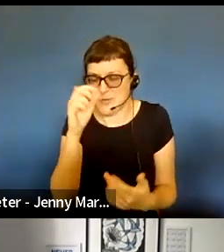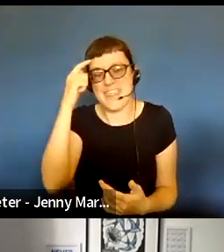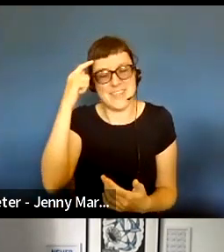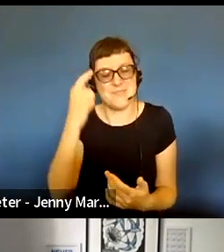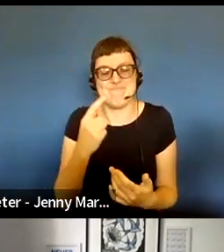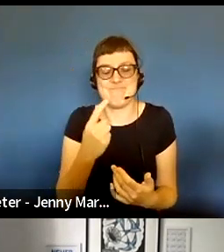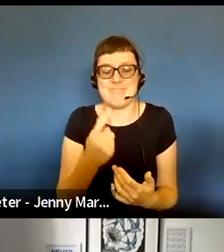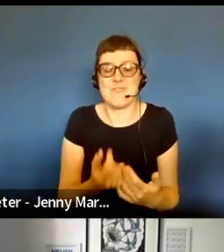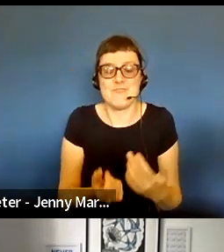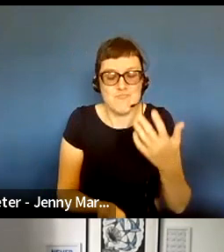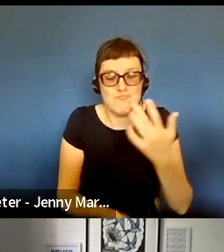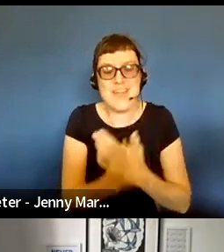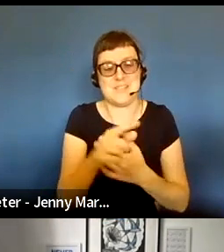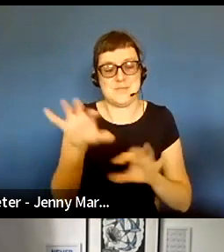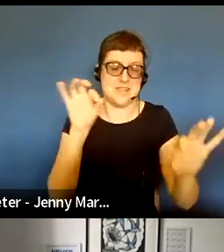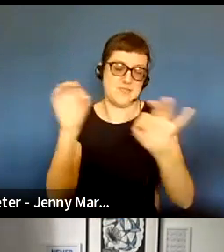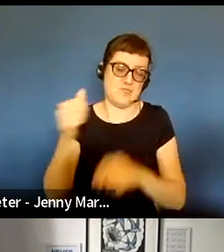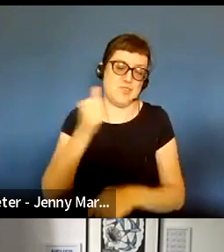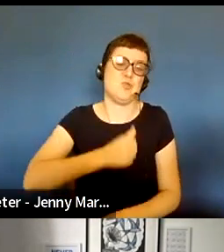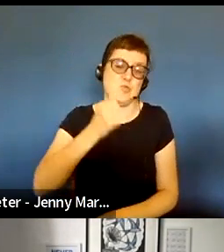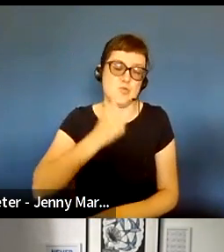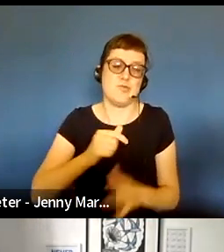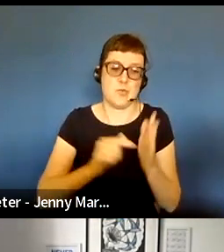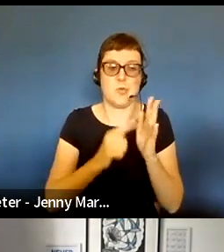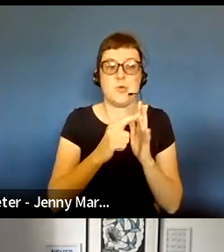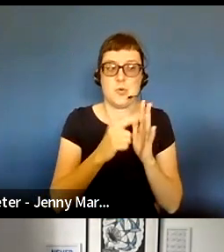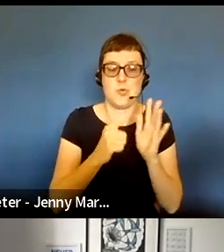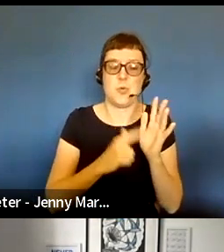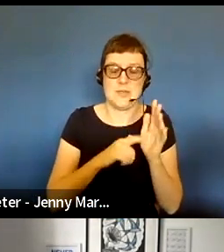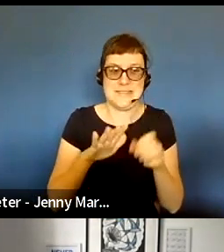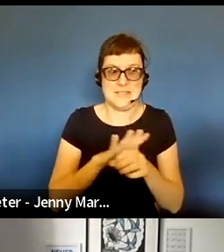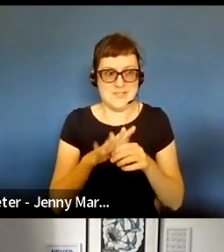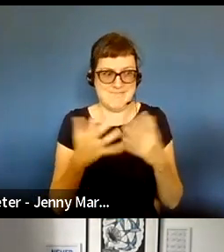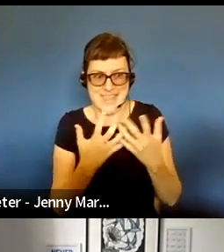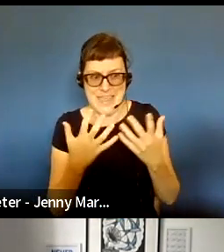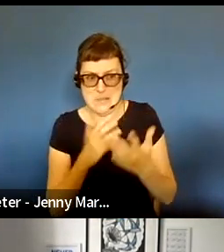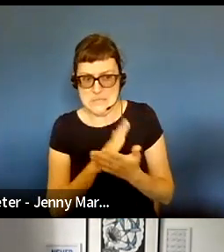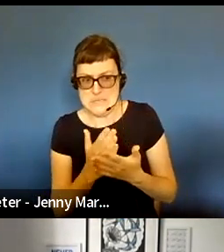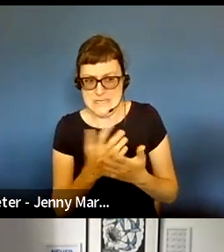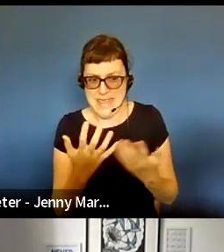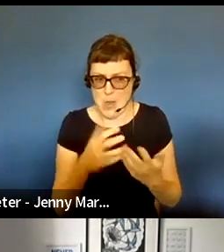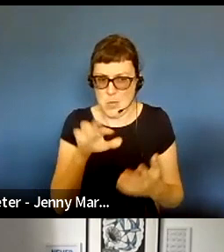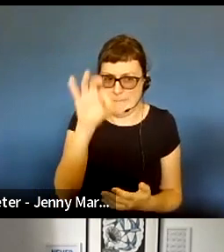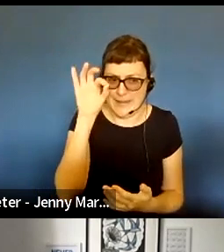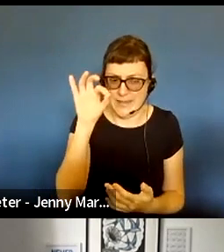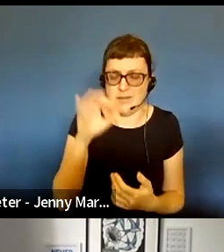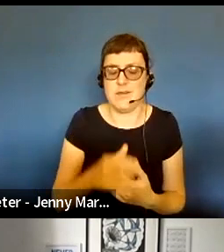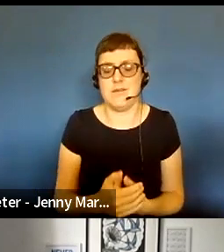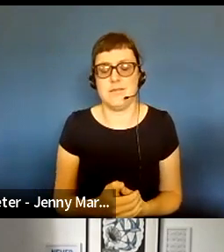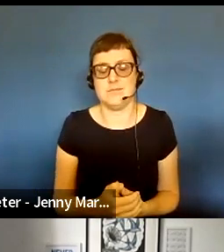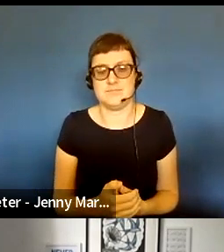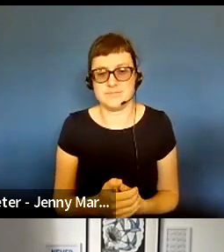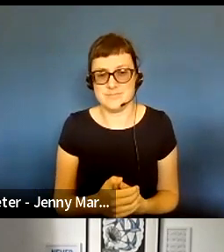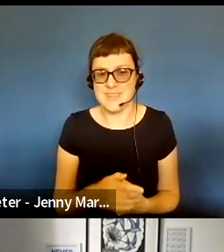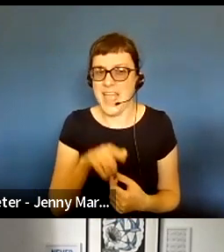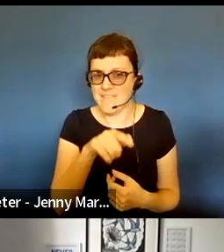is a really useful tool in that kind of situation where you're working on little